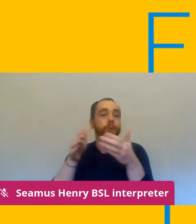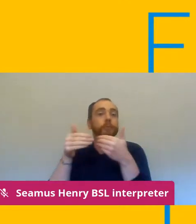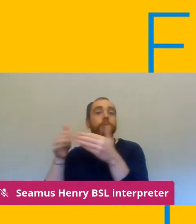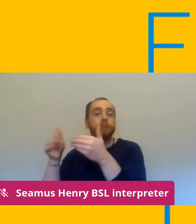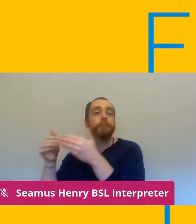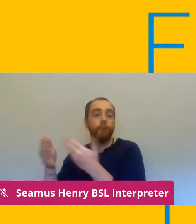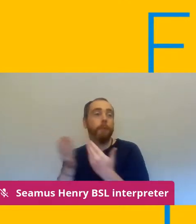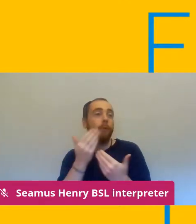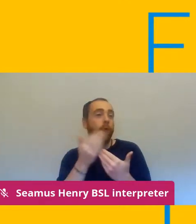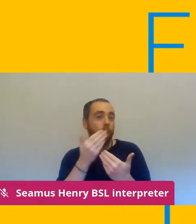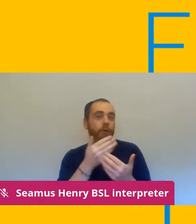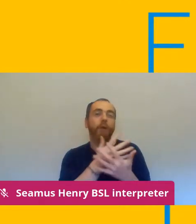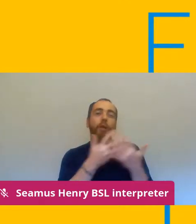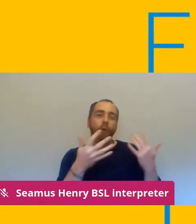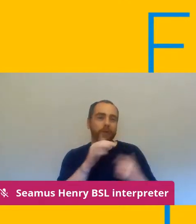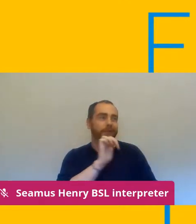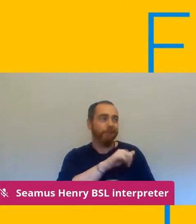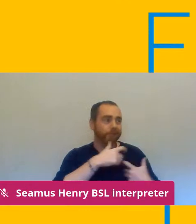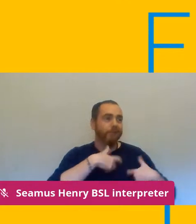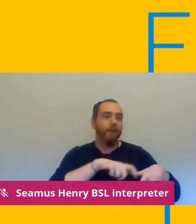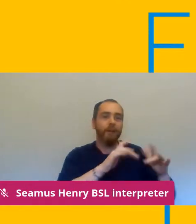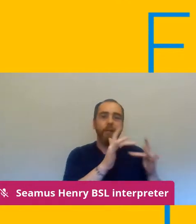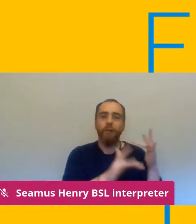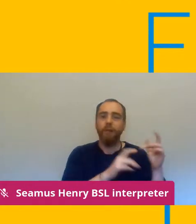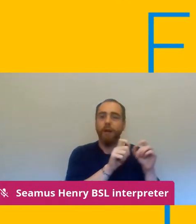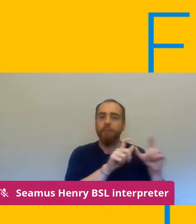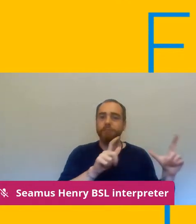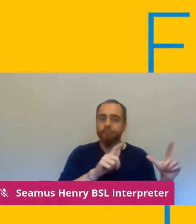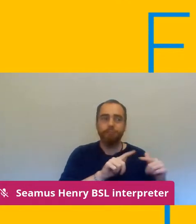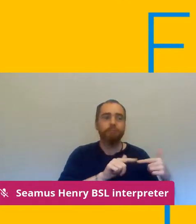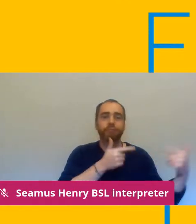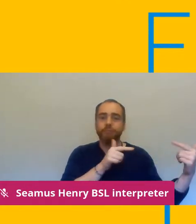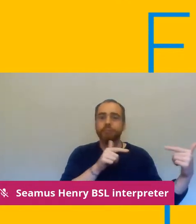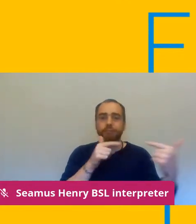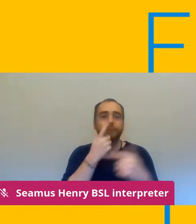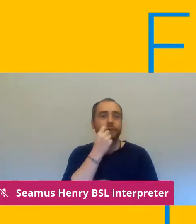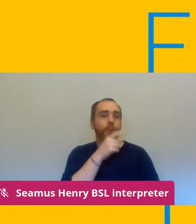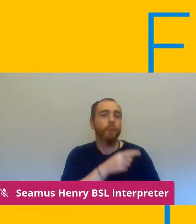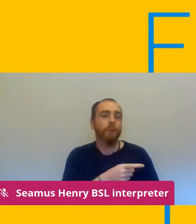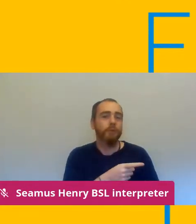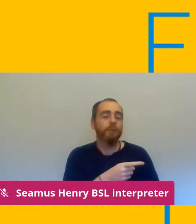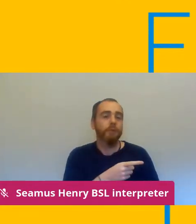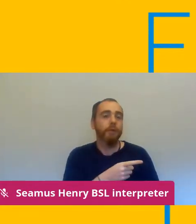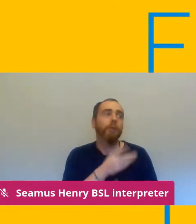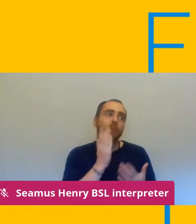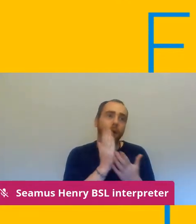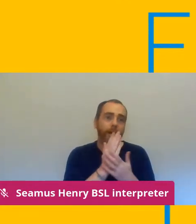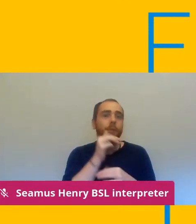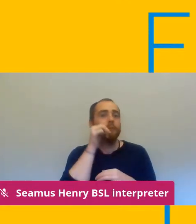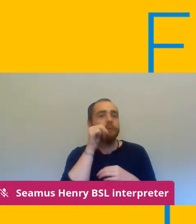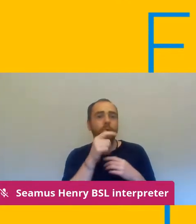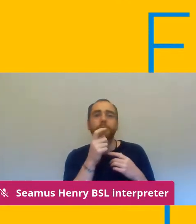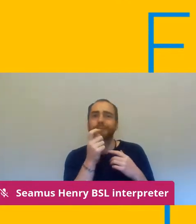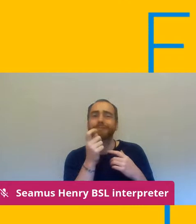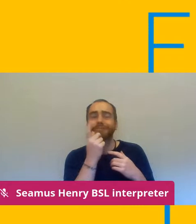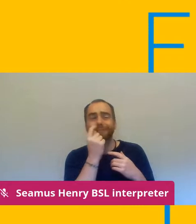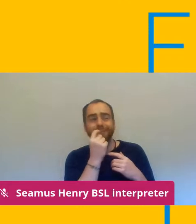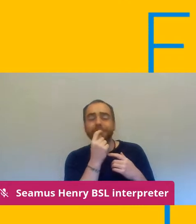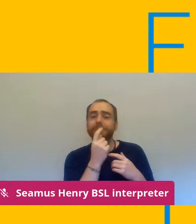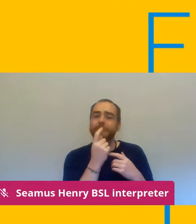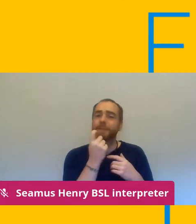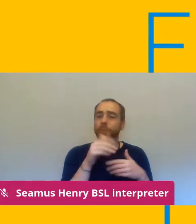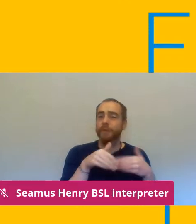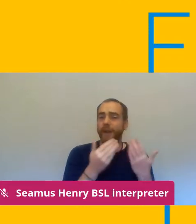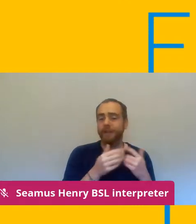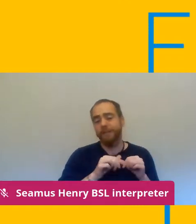this is this is surely gonna you know the the Korova cases are surely going to get worse in the next few days with this situation